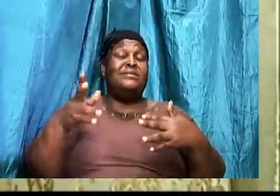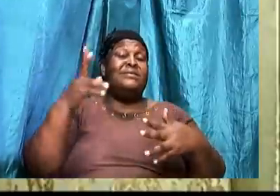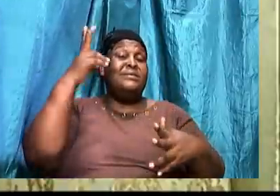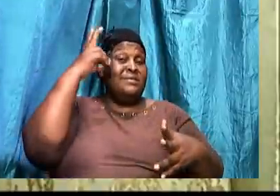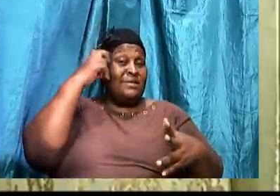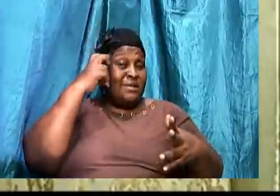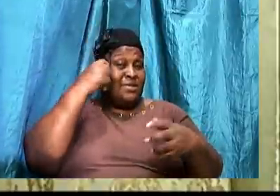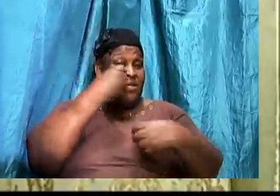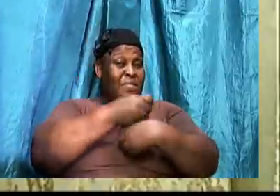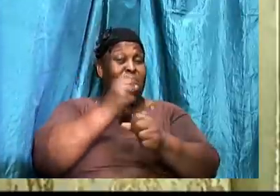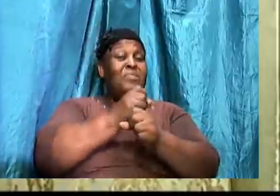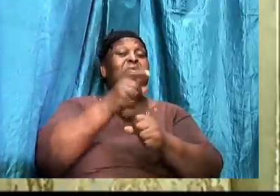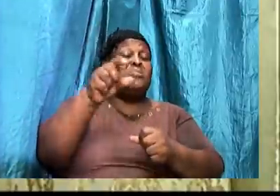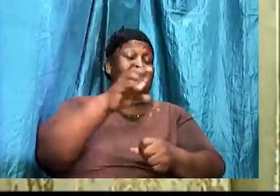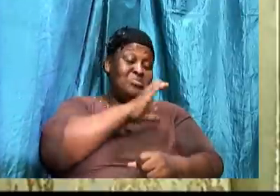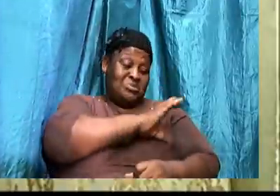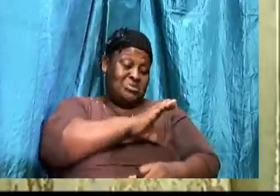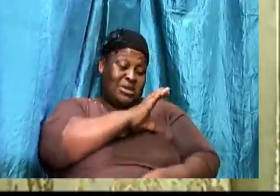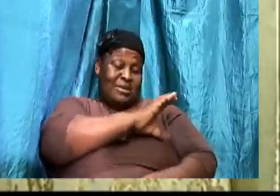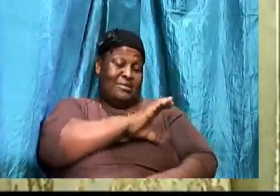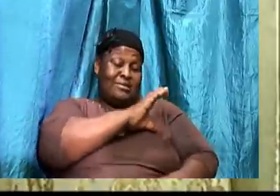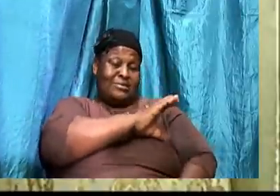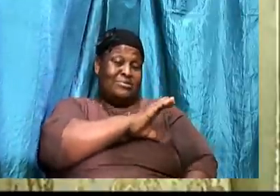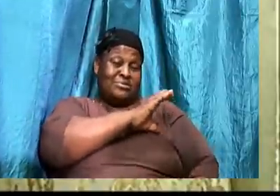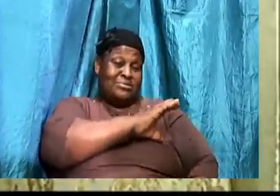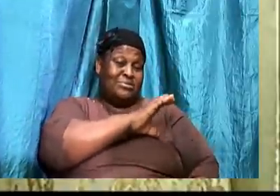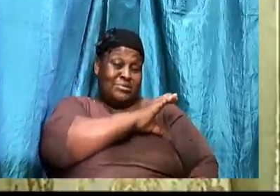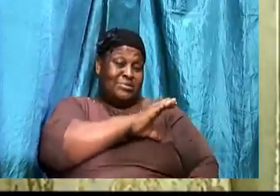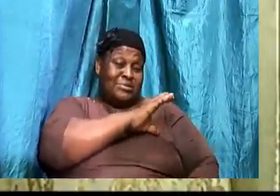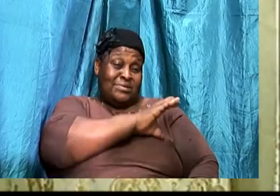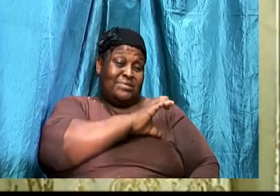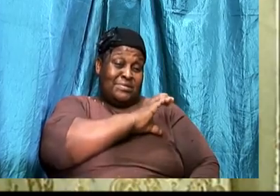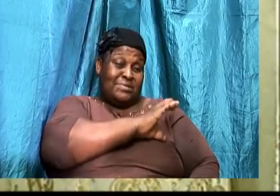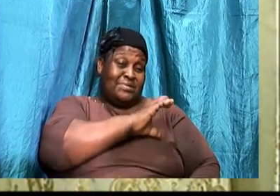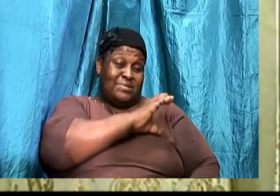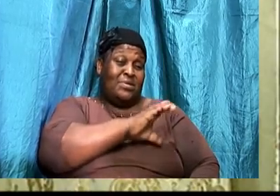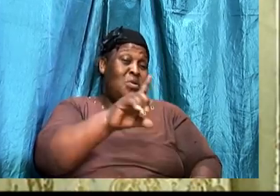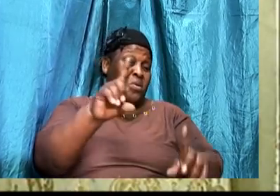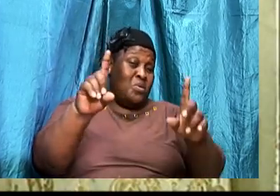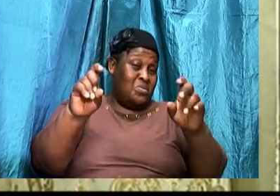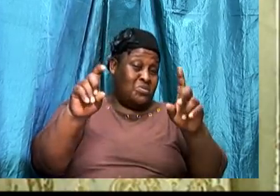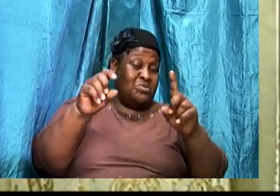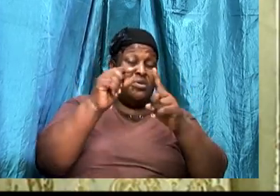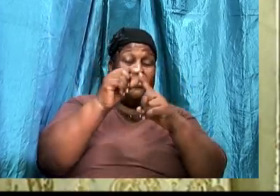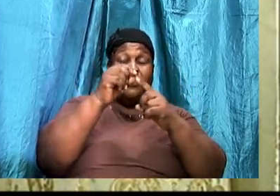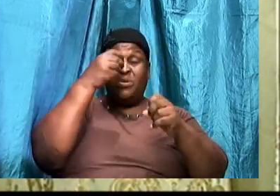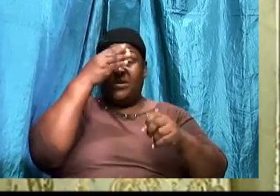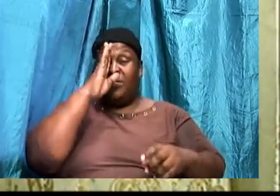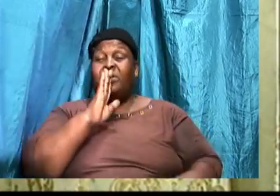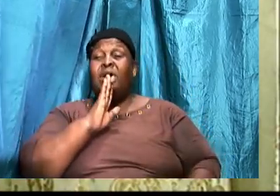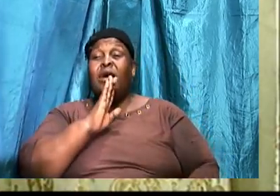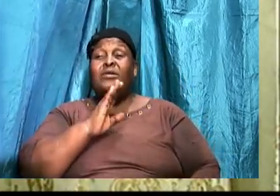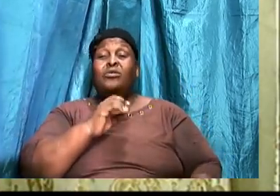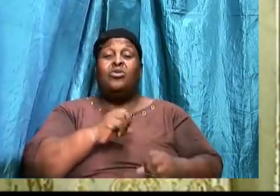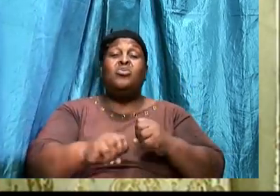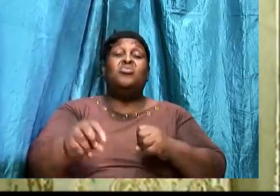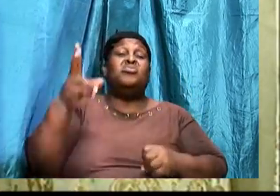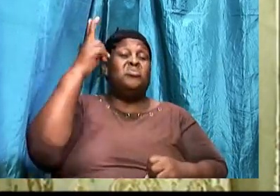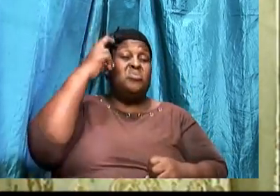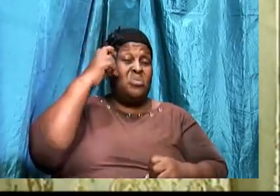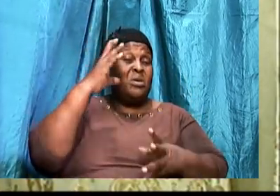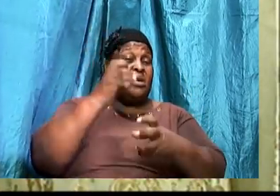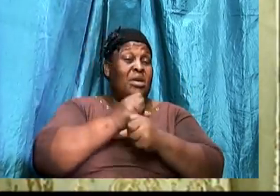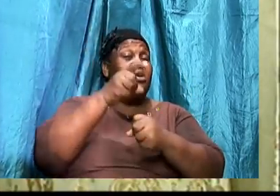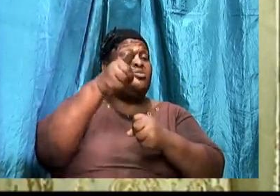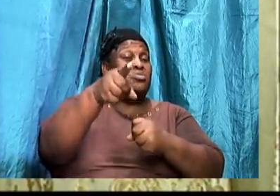He will cause you to challenge. Or to question the word of God. So that he can get